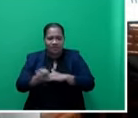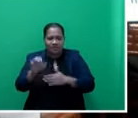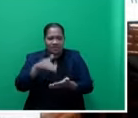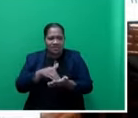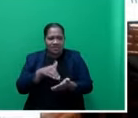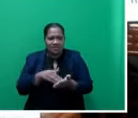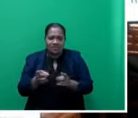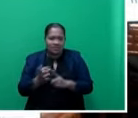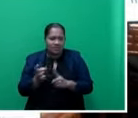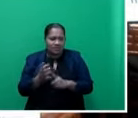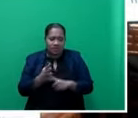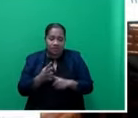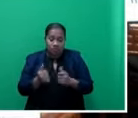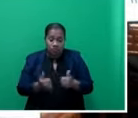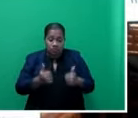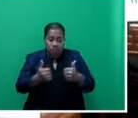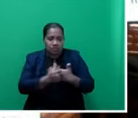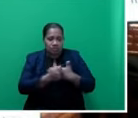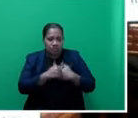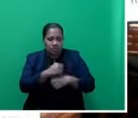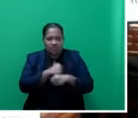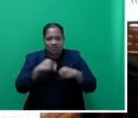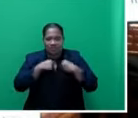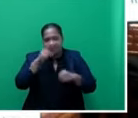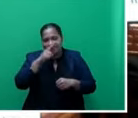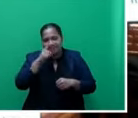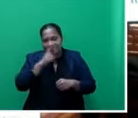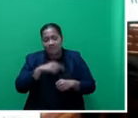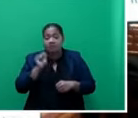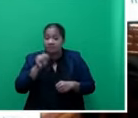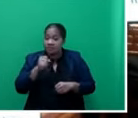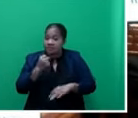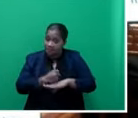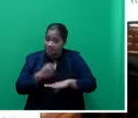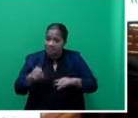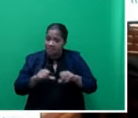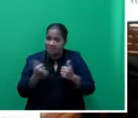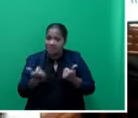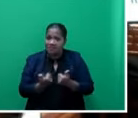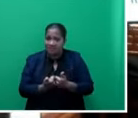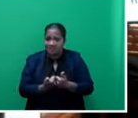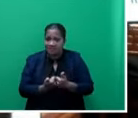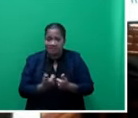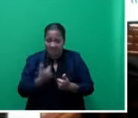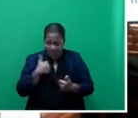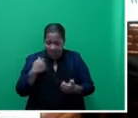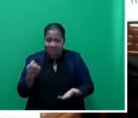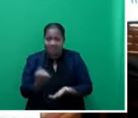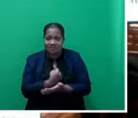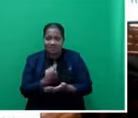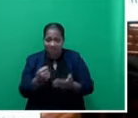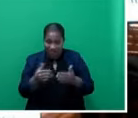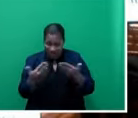for the good and for the safety of our people. And, of course, government does agree, and let me also assure that this